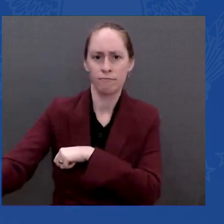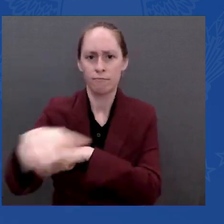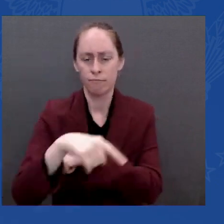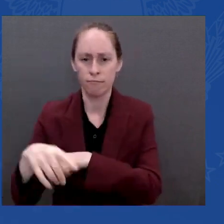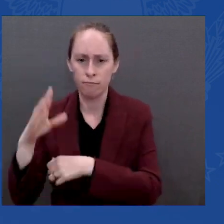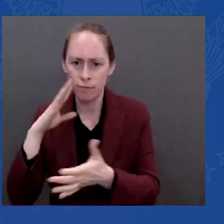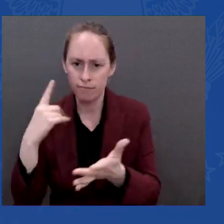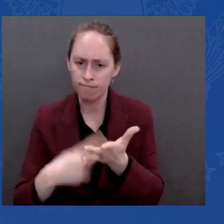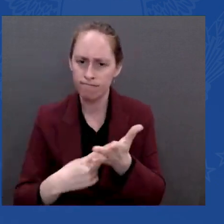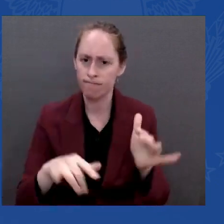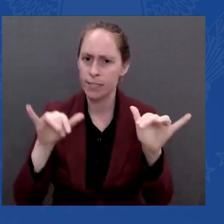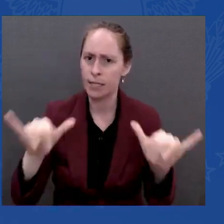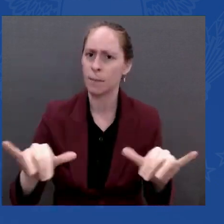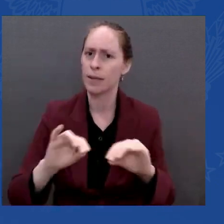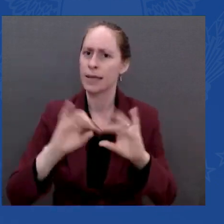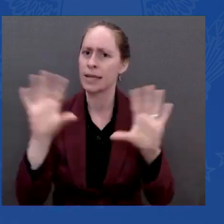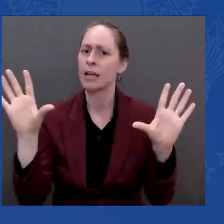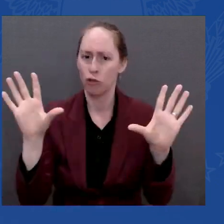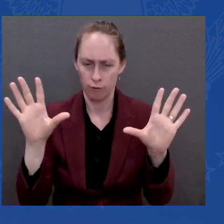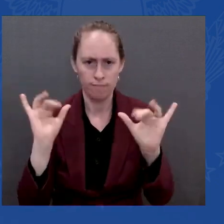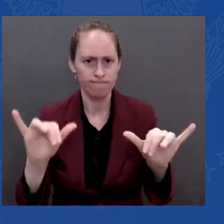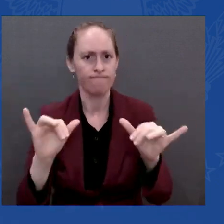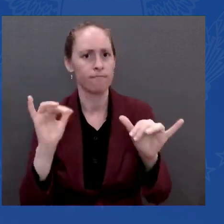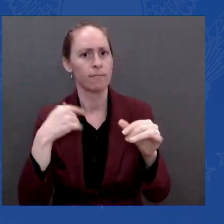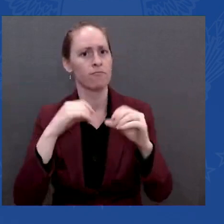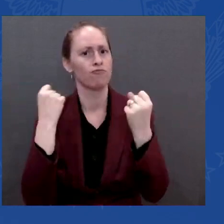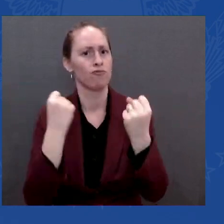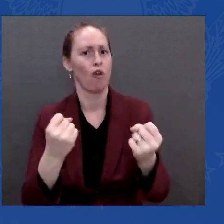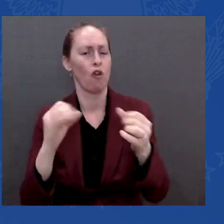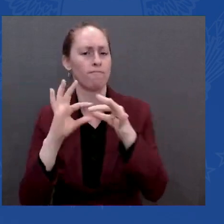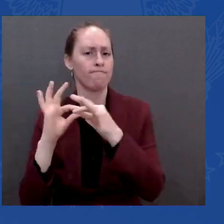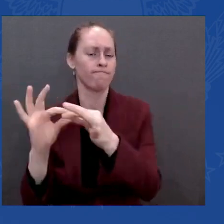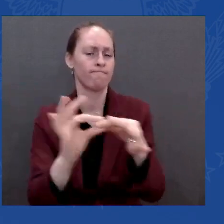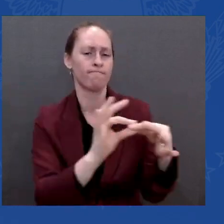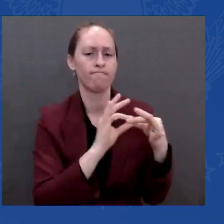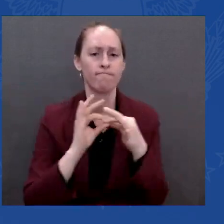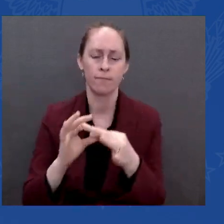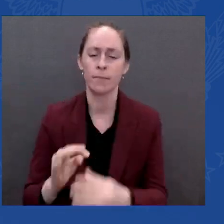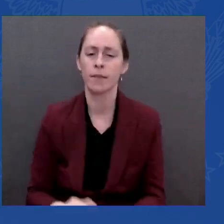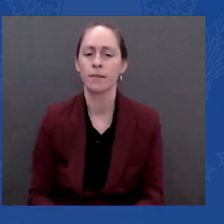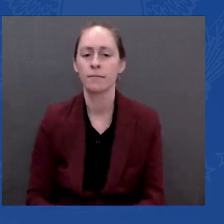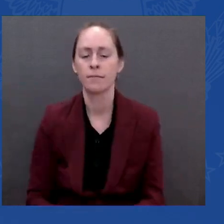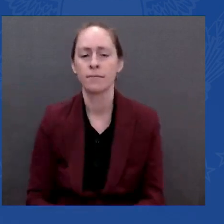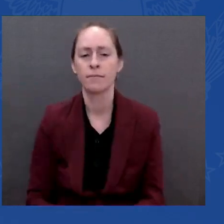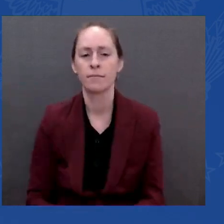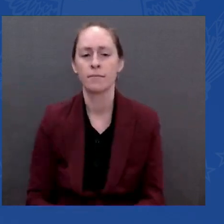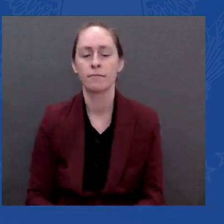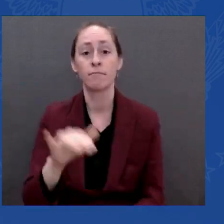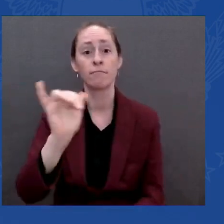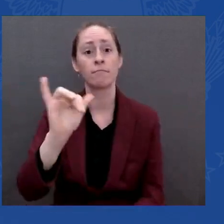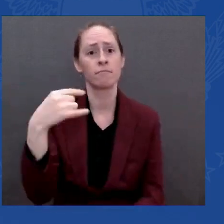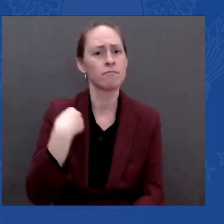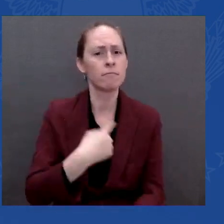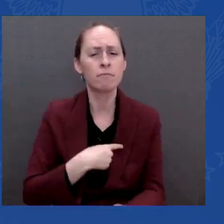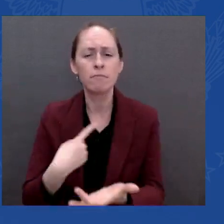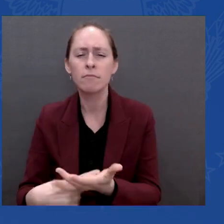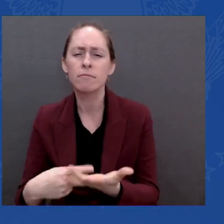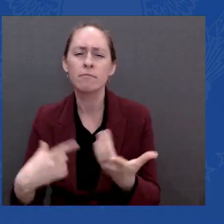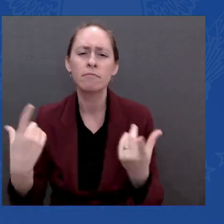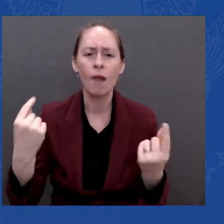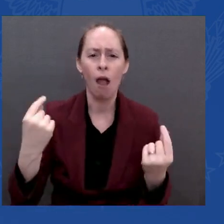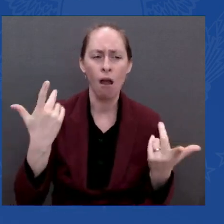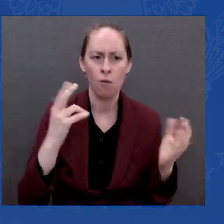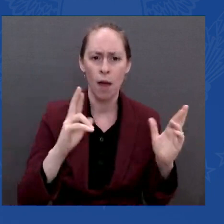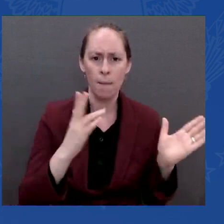out the next steps we will take to further strengthen all aspects of our NATO alliance. Although we provided over